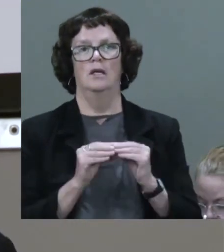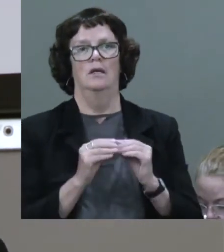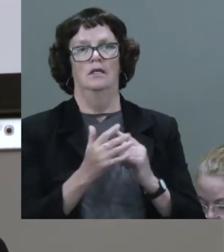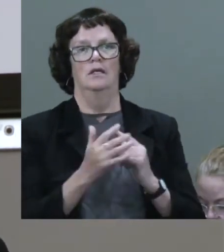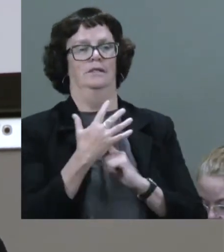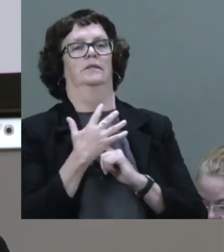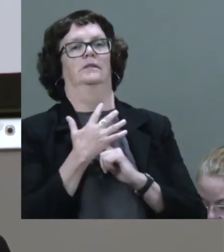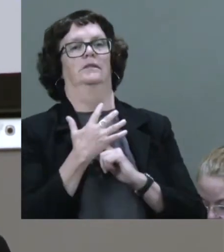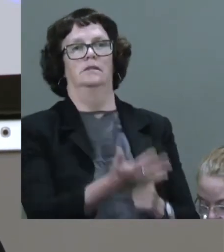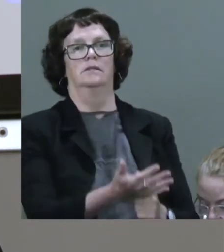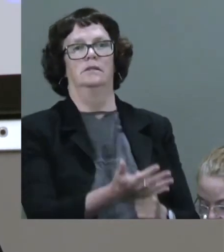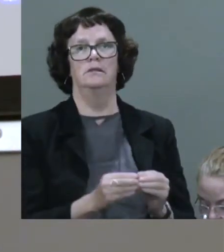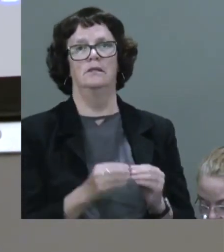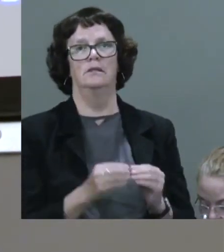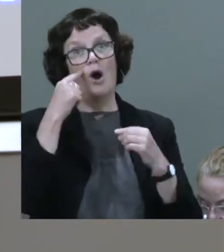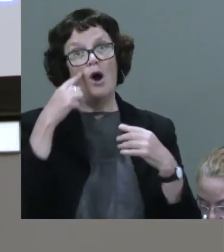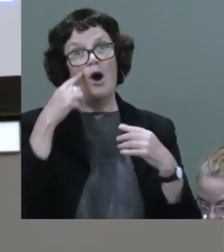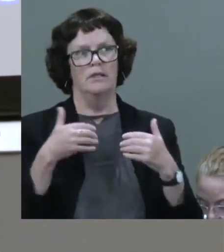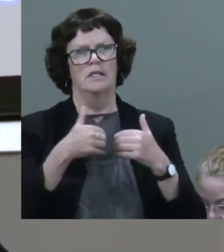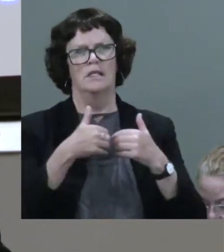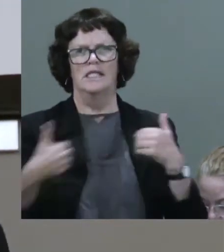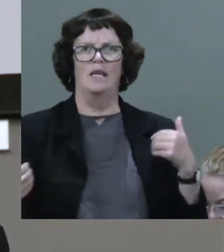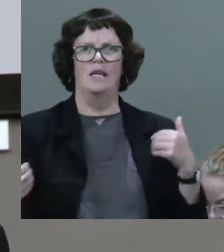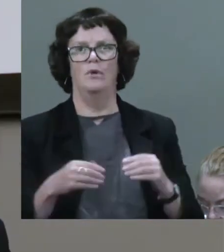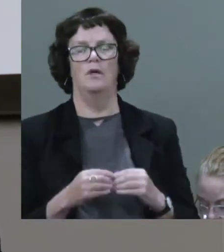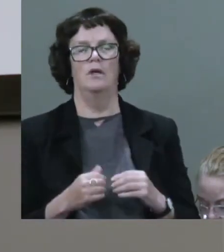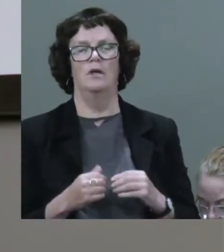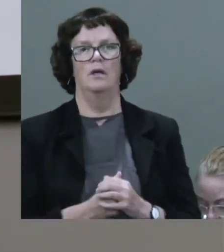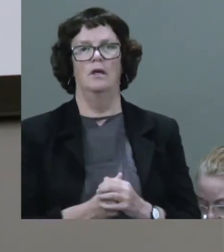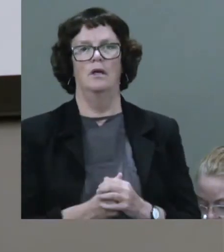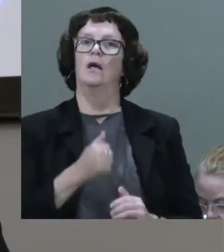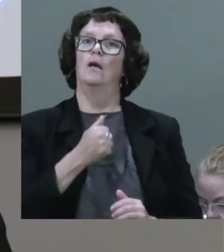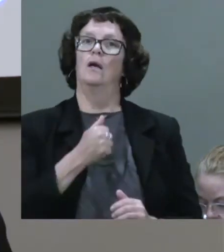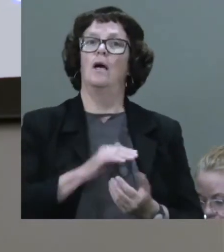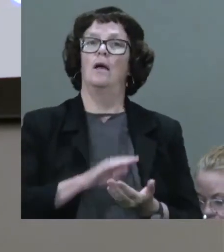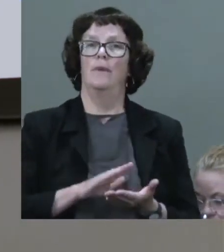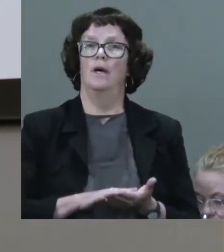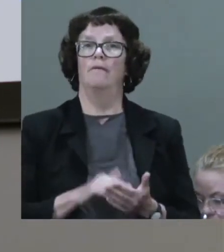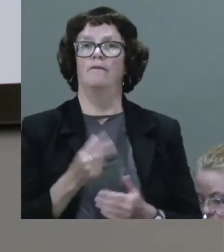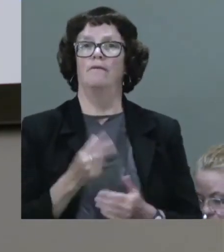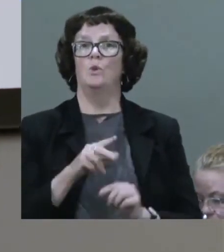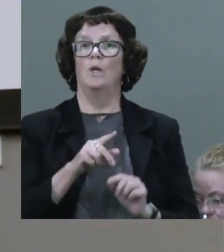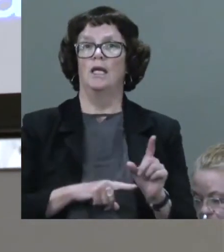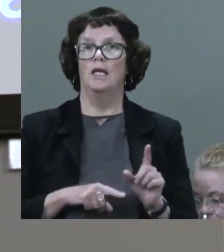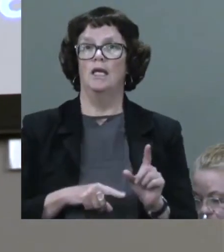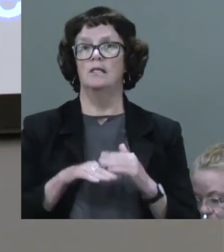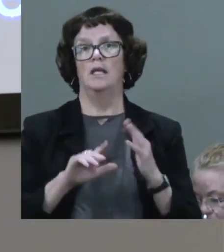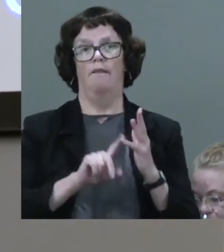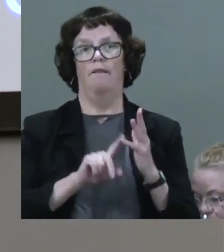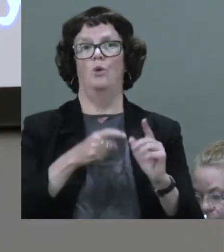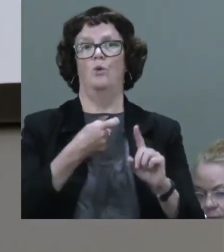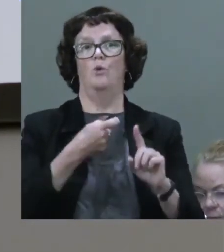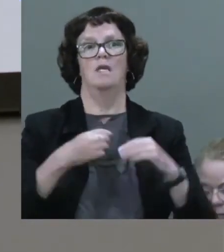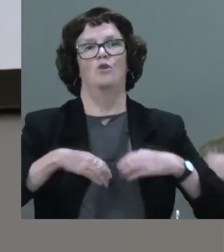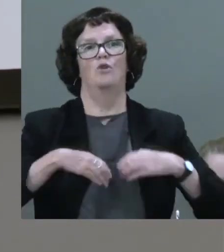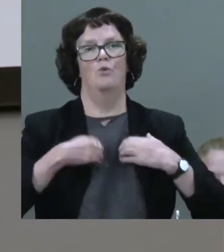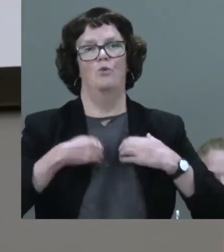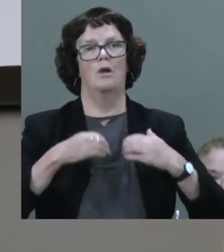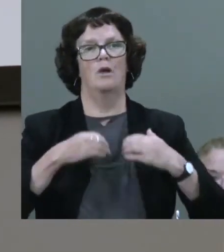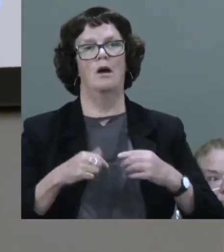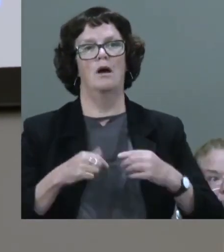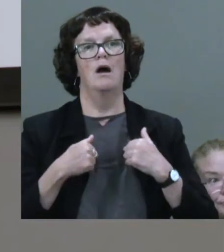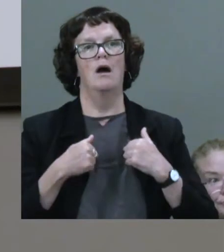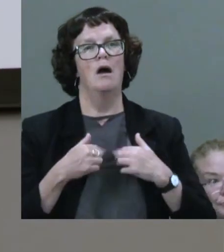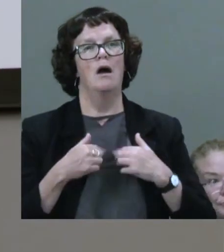siloed. You know, my mum used to be a social worker for 20 years in the UK, so I'm steeped in that kind of systems